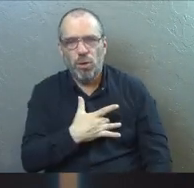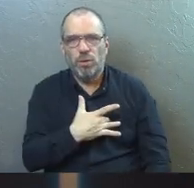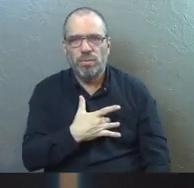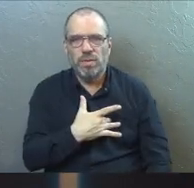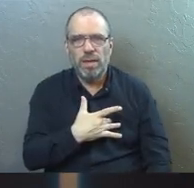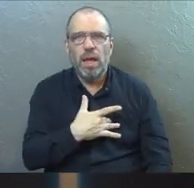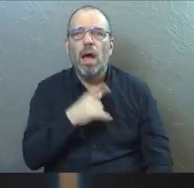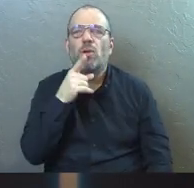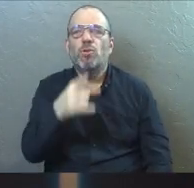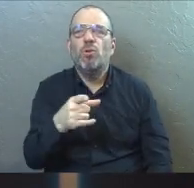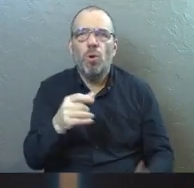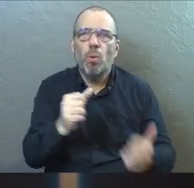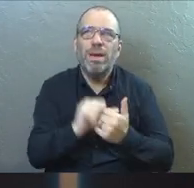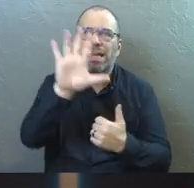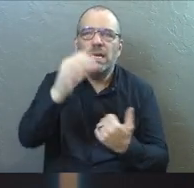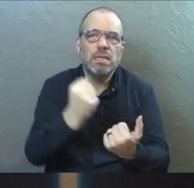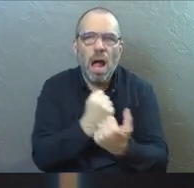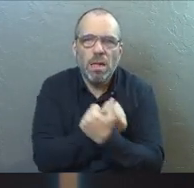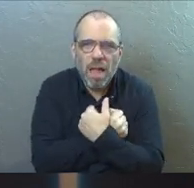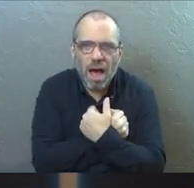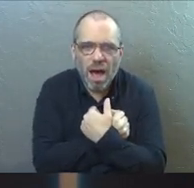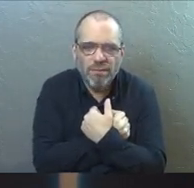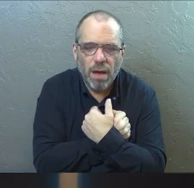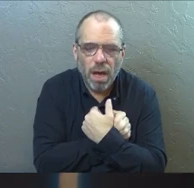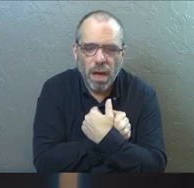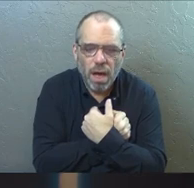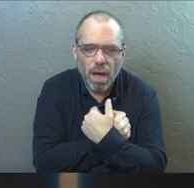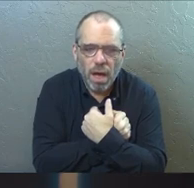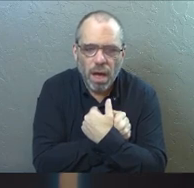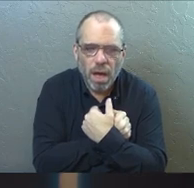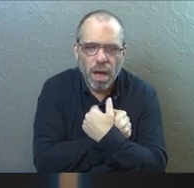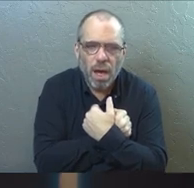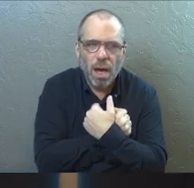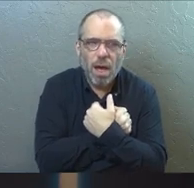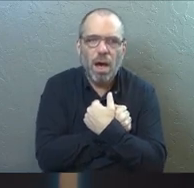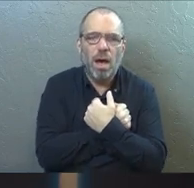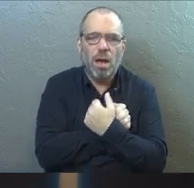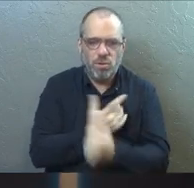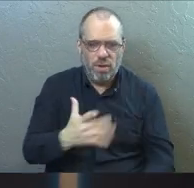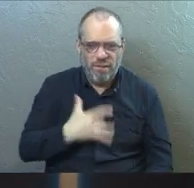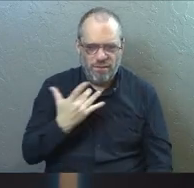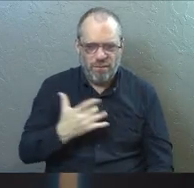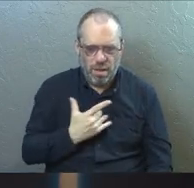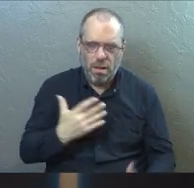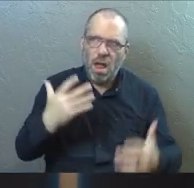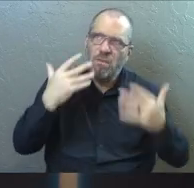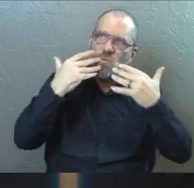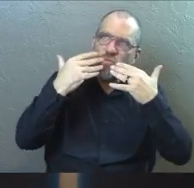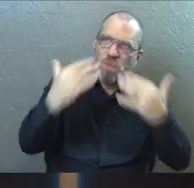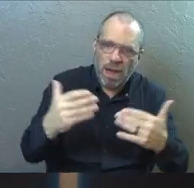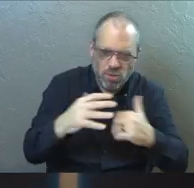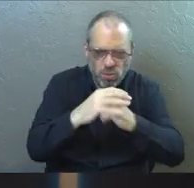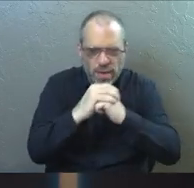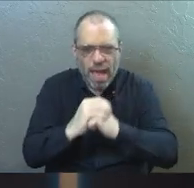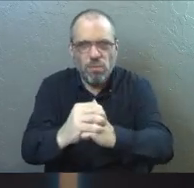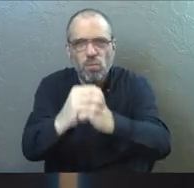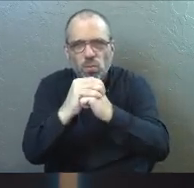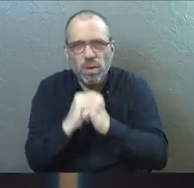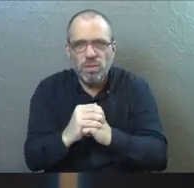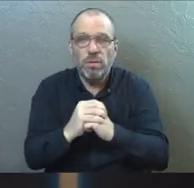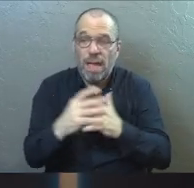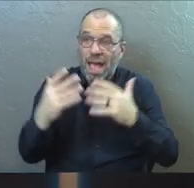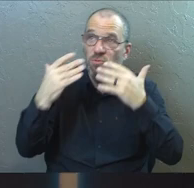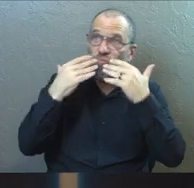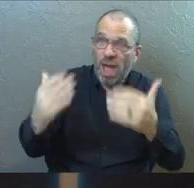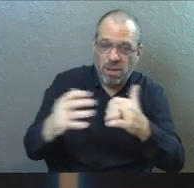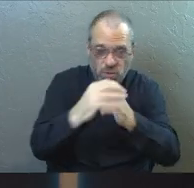he overwhelms you with his love. You find yourself in a never ending place of gratitude and worship and